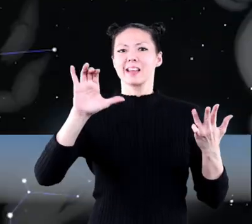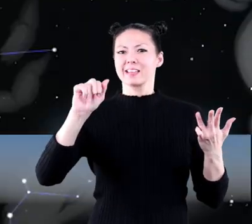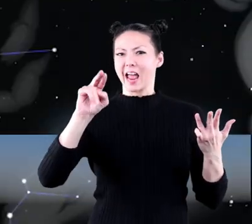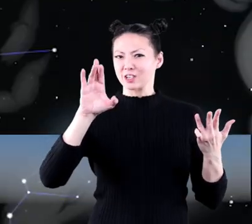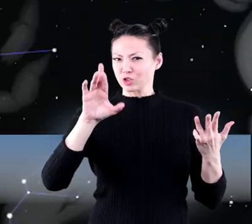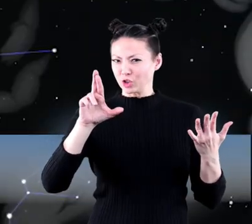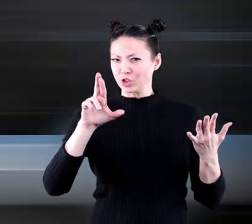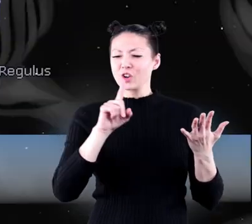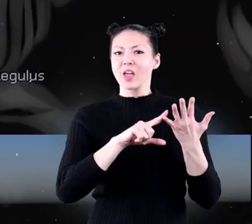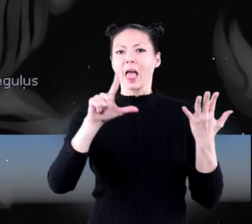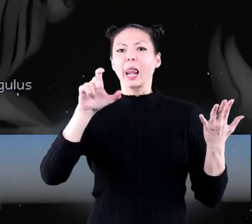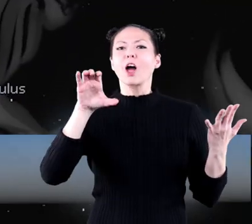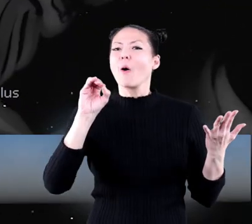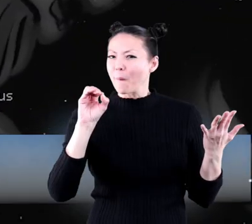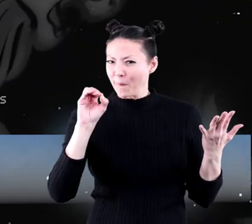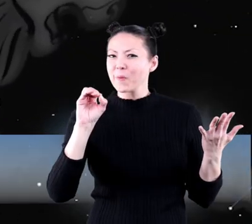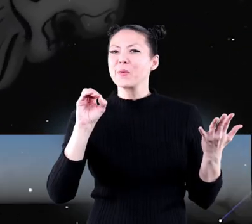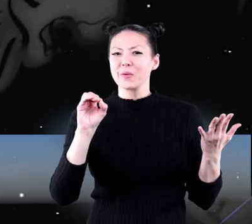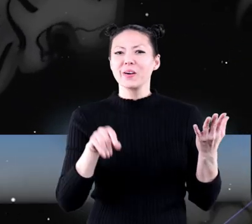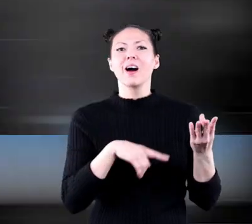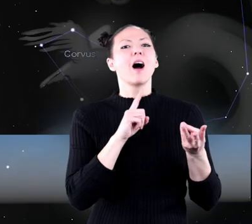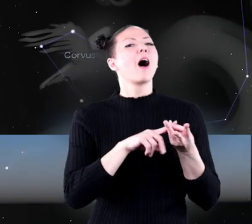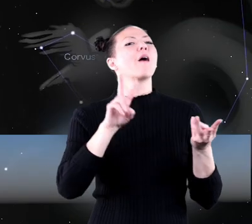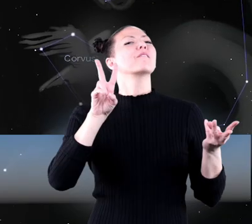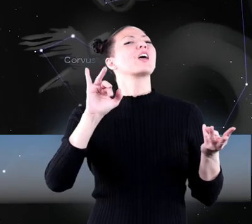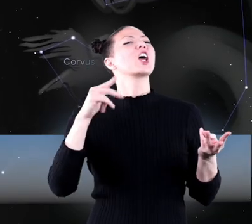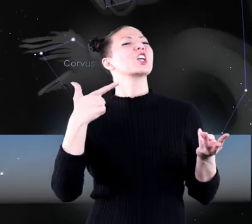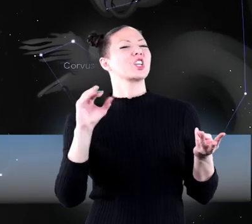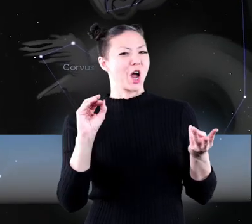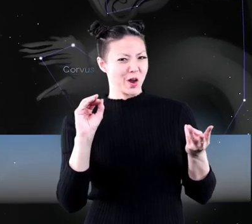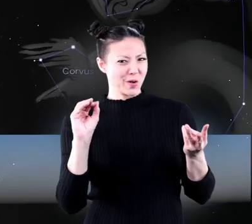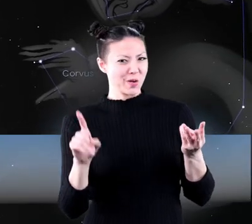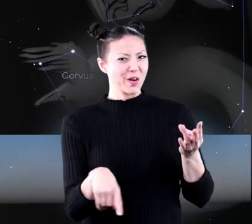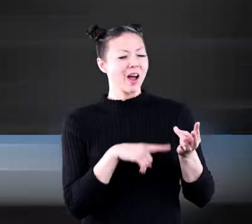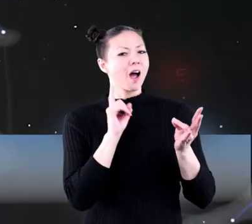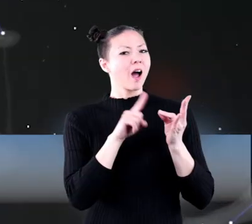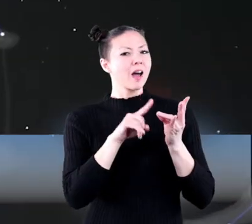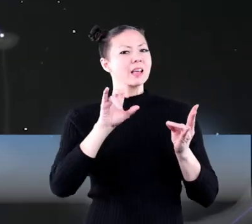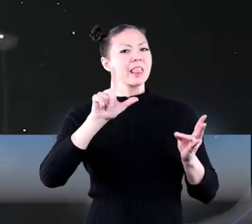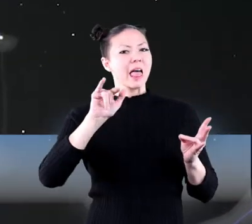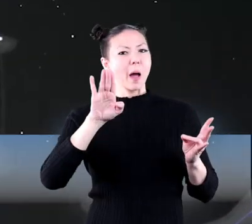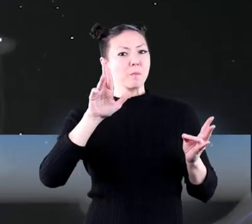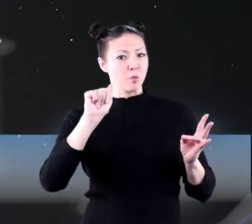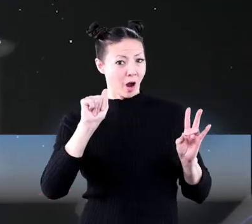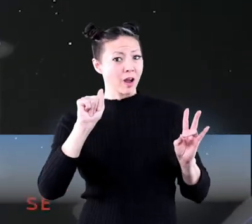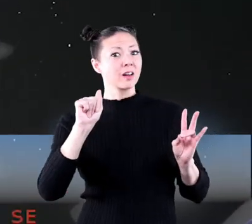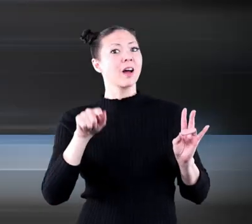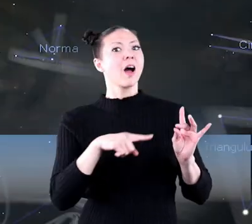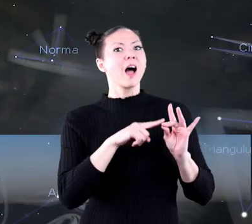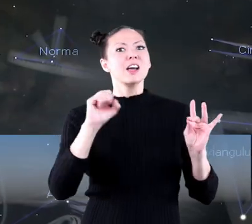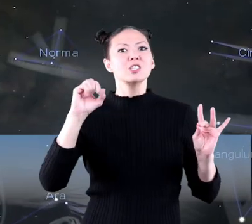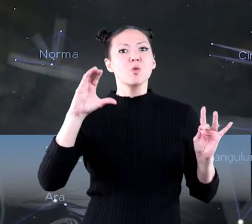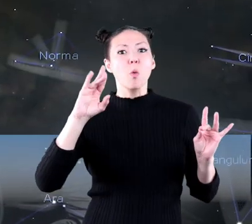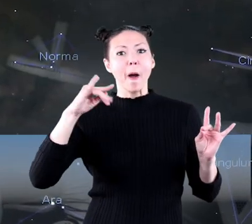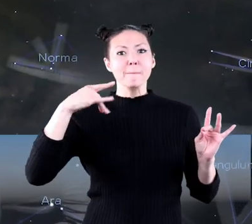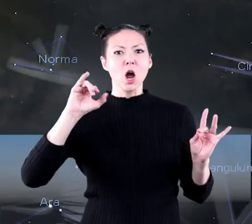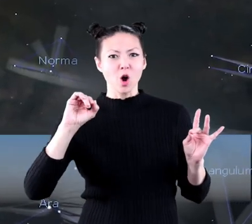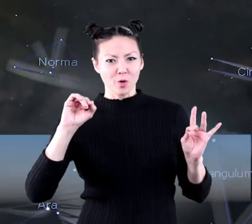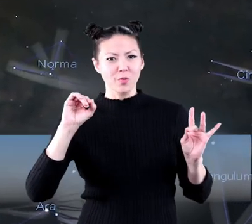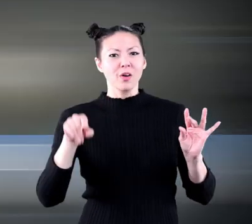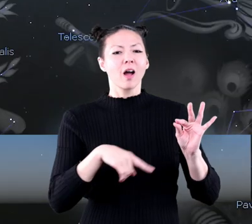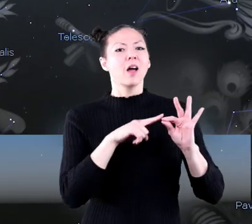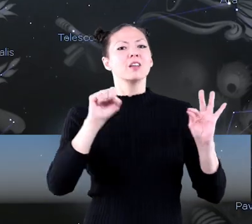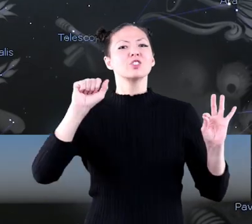Cancer, Leo, Virgo, Libra, Scorpio,